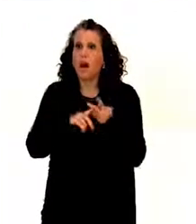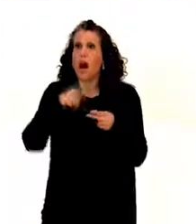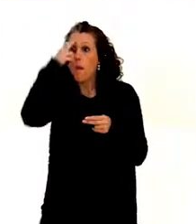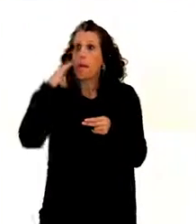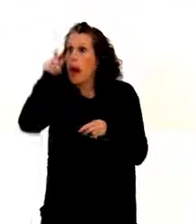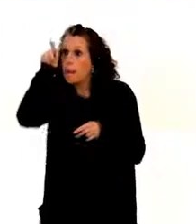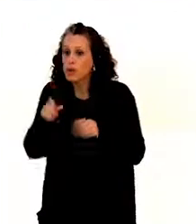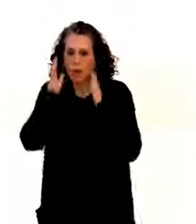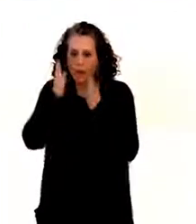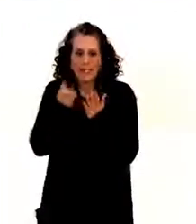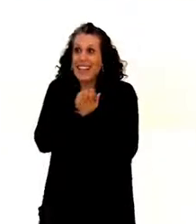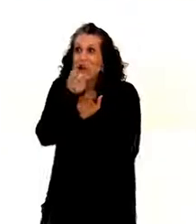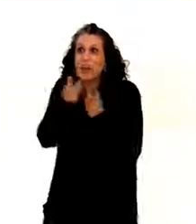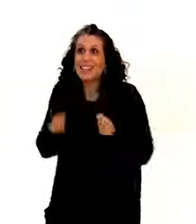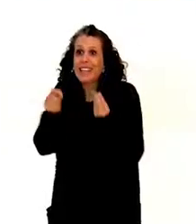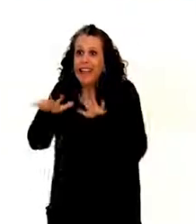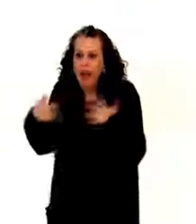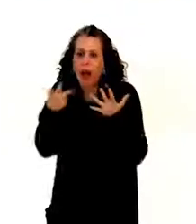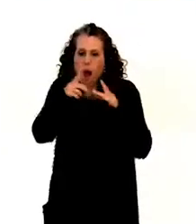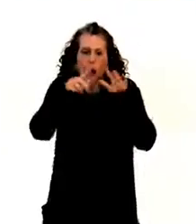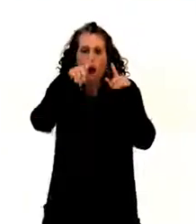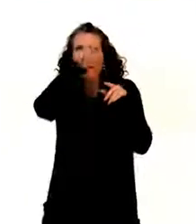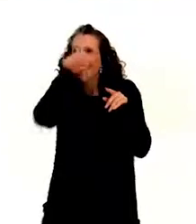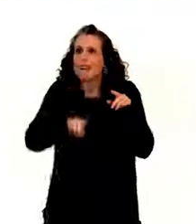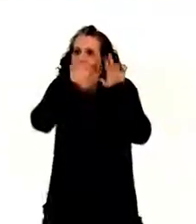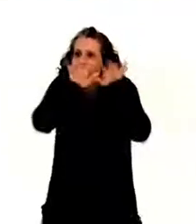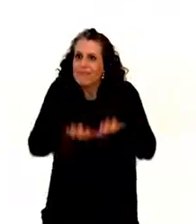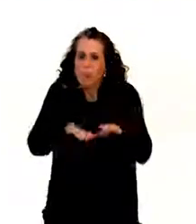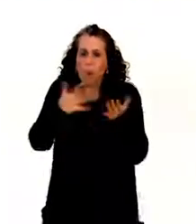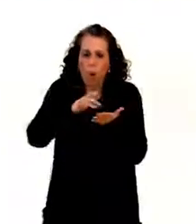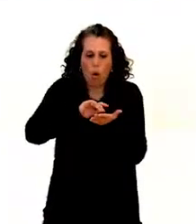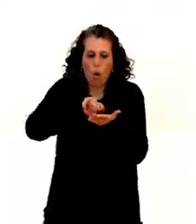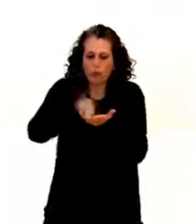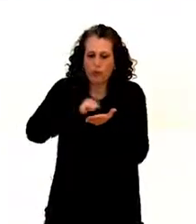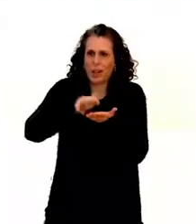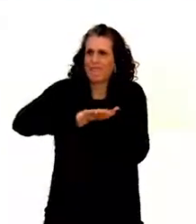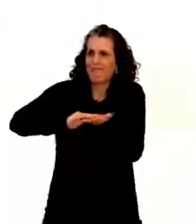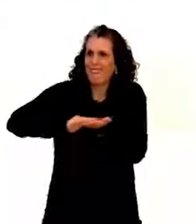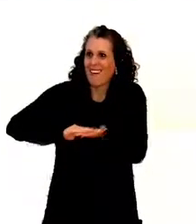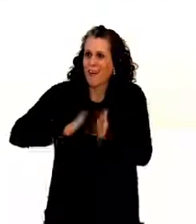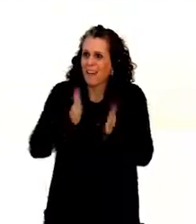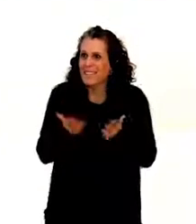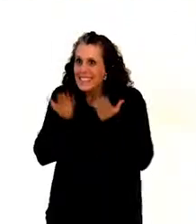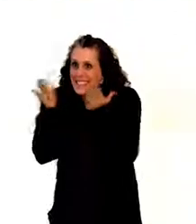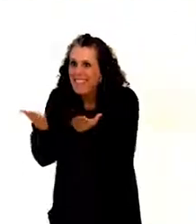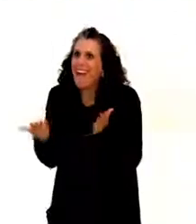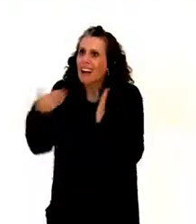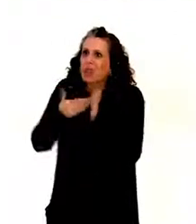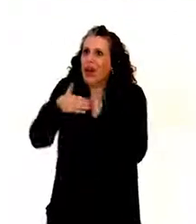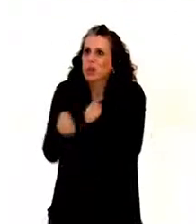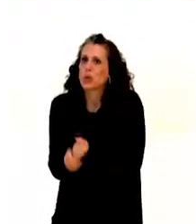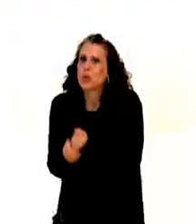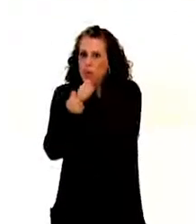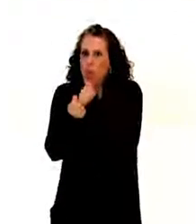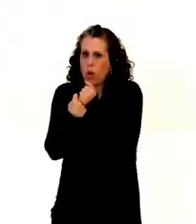information in electronic format or the braille print. And additional support should be provided to